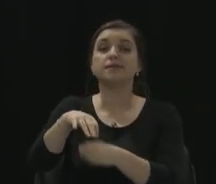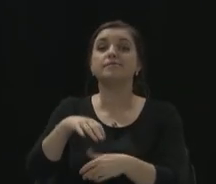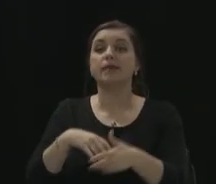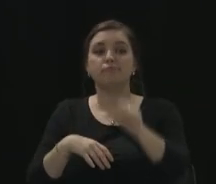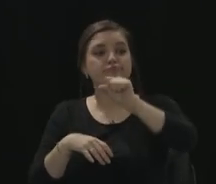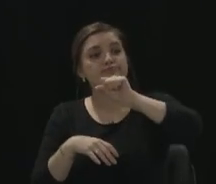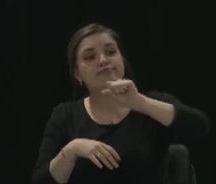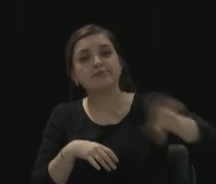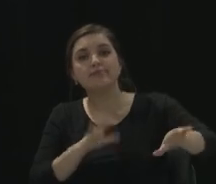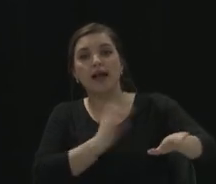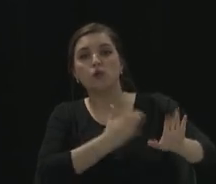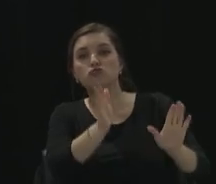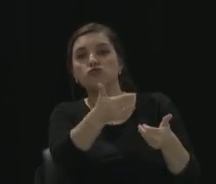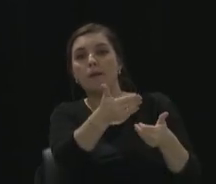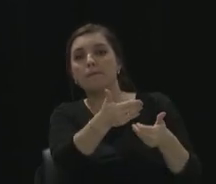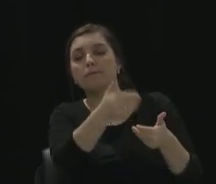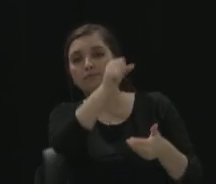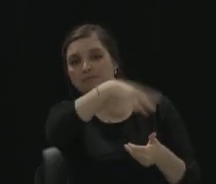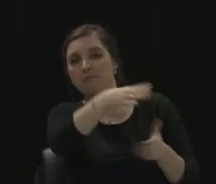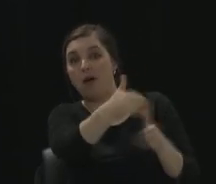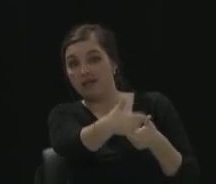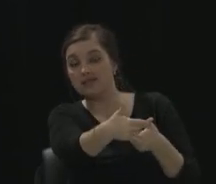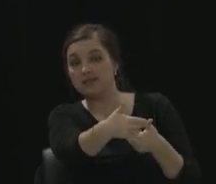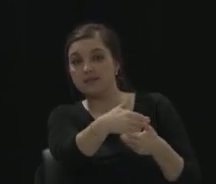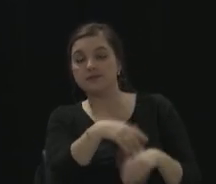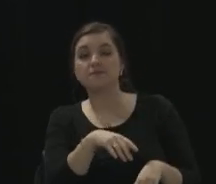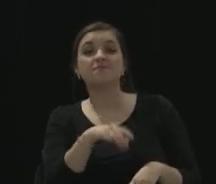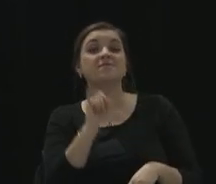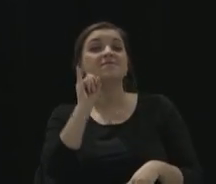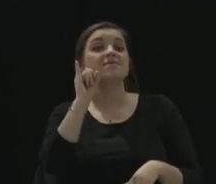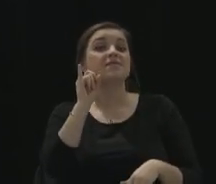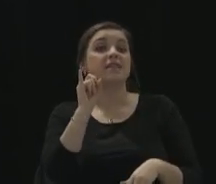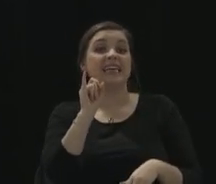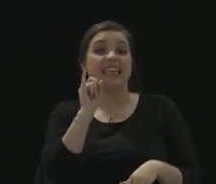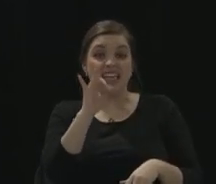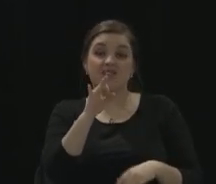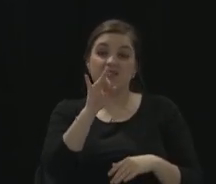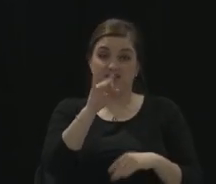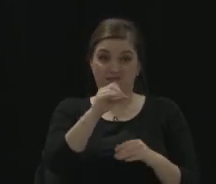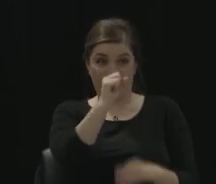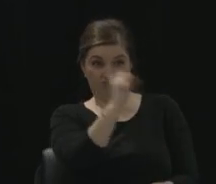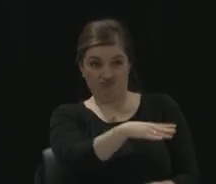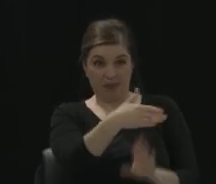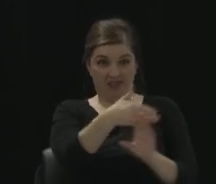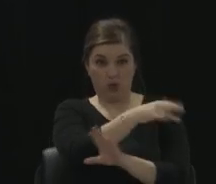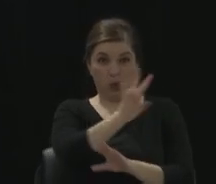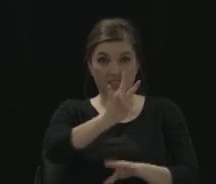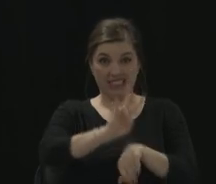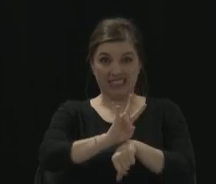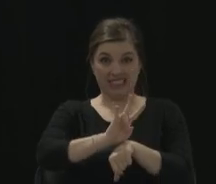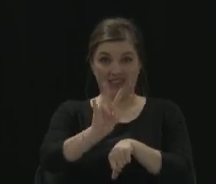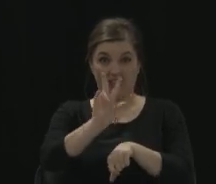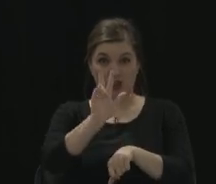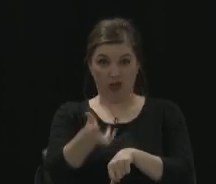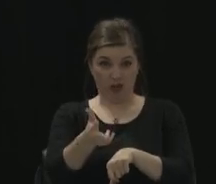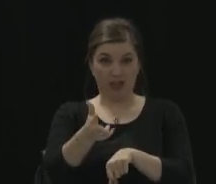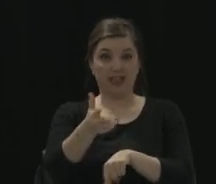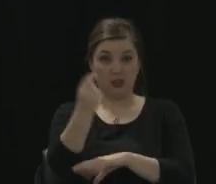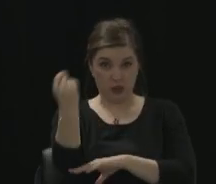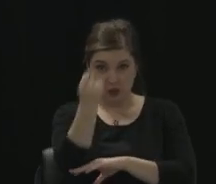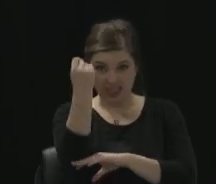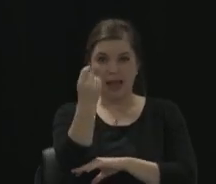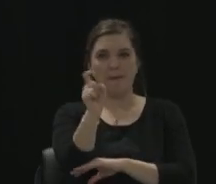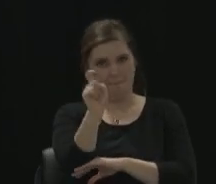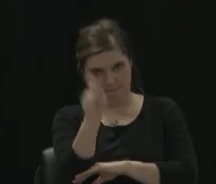work or as you're coming home. As long as it's in that drop box by 730 on Tuesday. Now, you have to have it in the drop box.